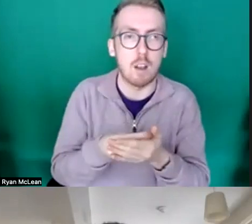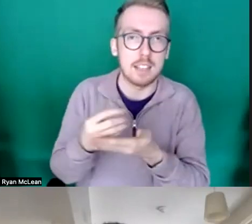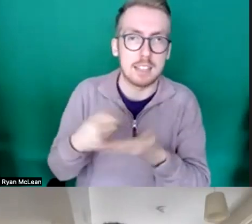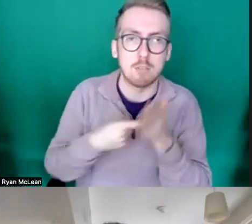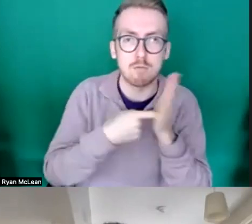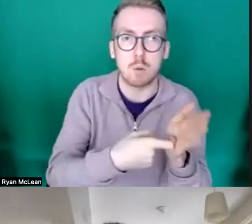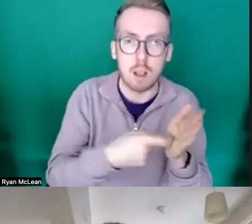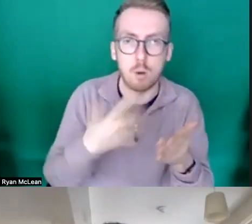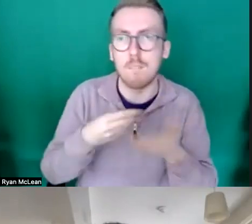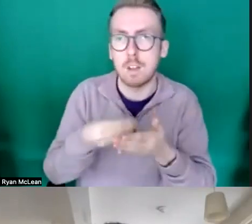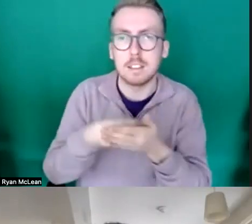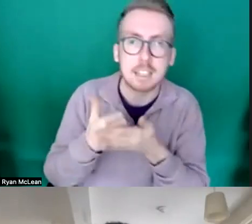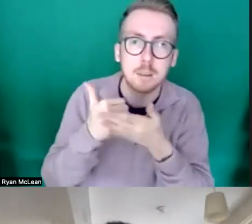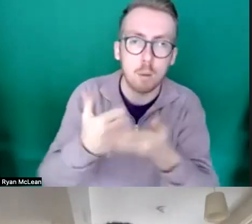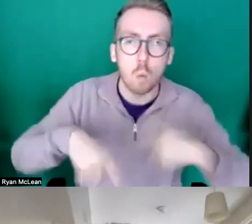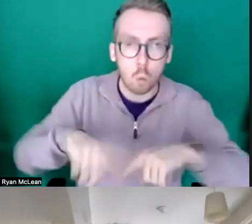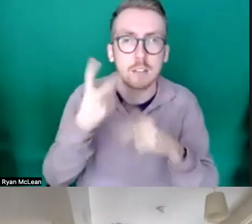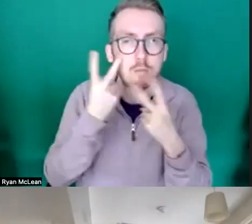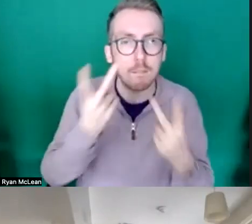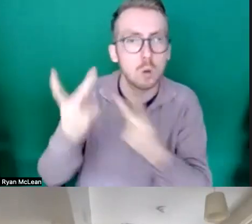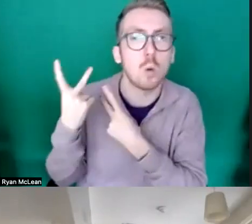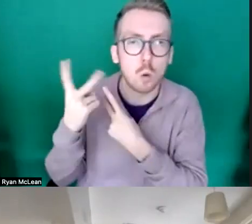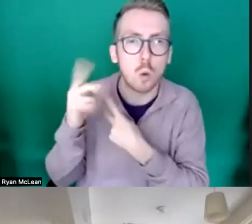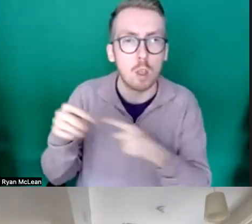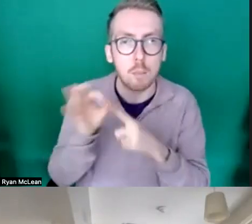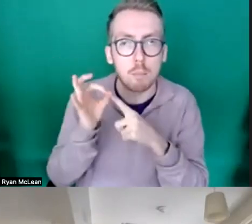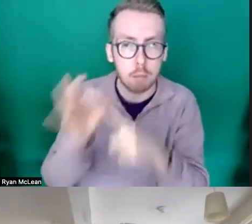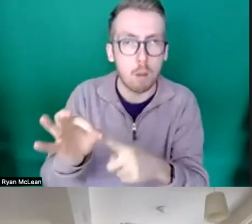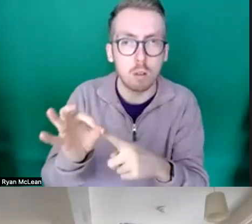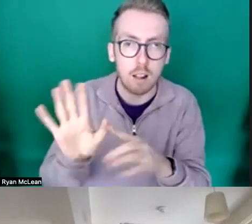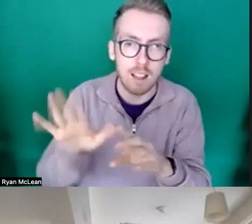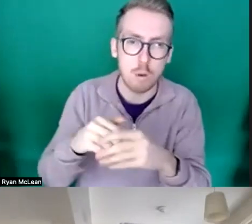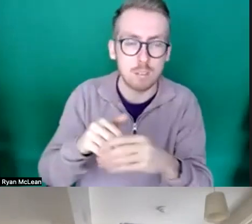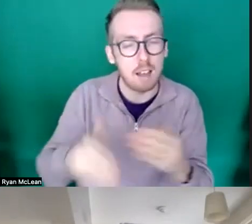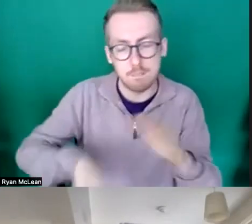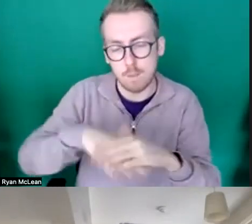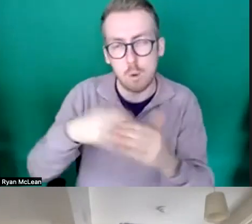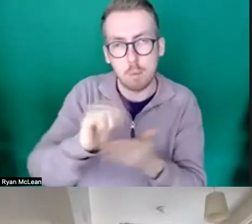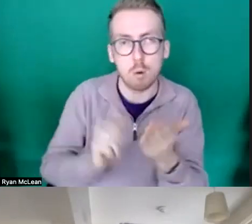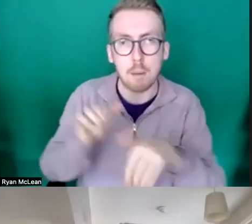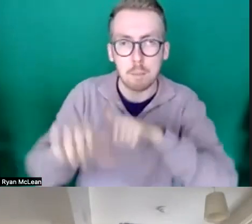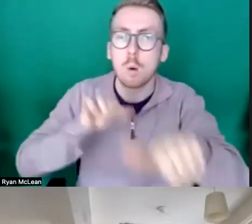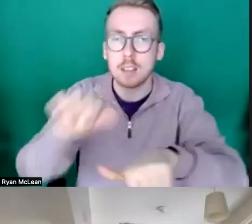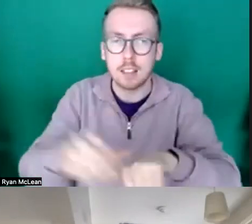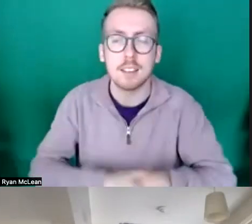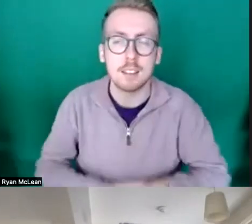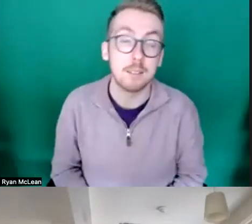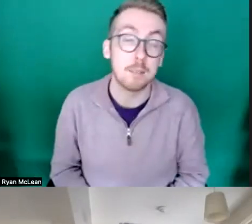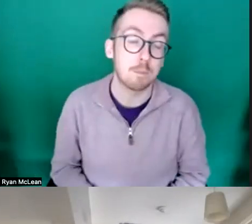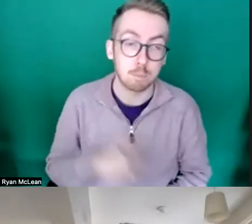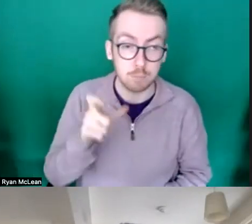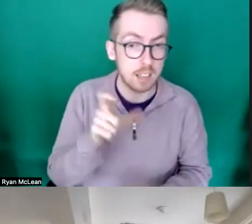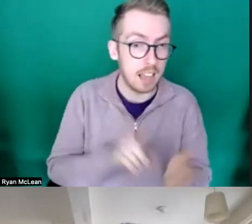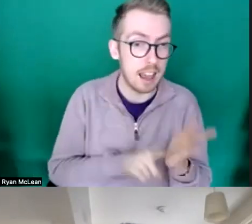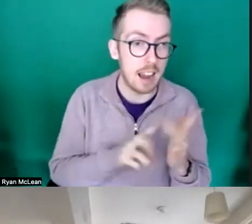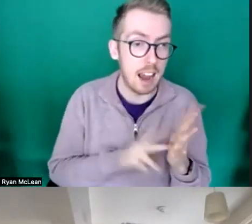and we then kind of review those kind of proposals as part of that whole programming kind of process and clive have you got any